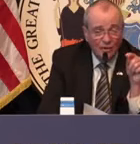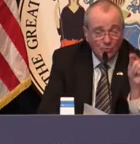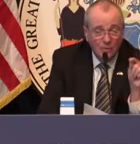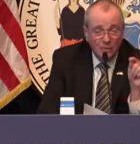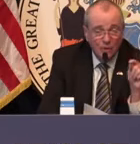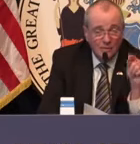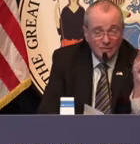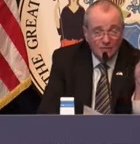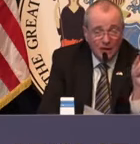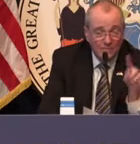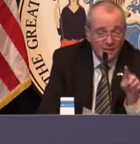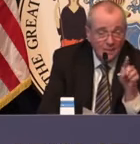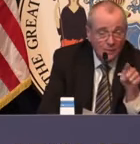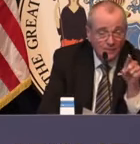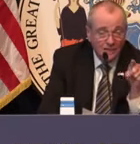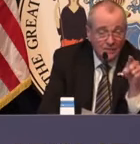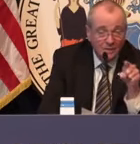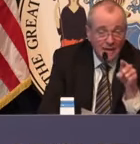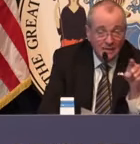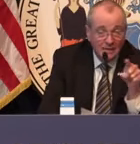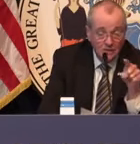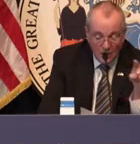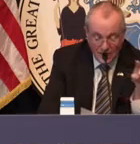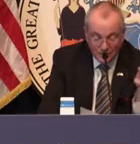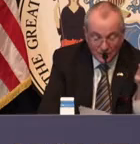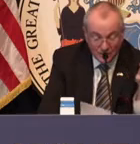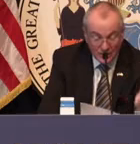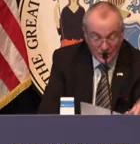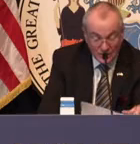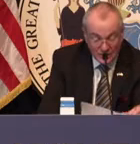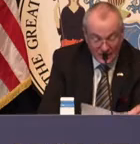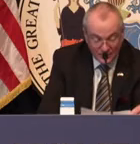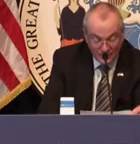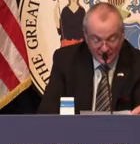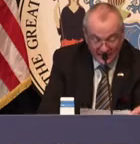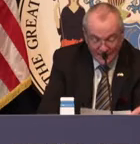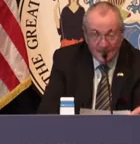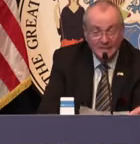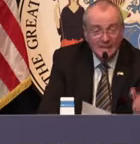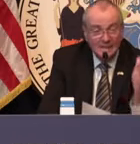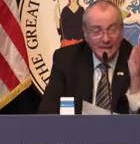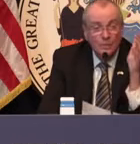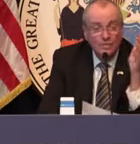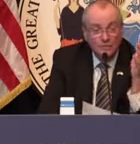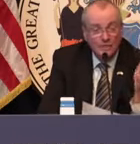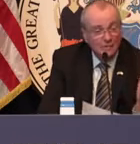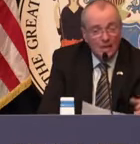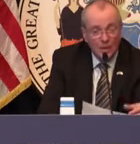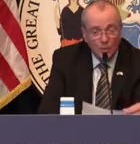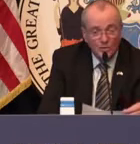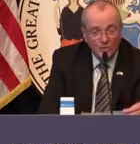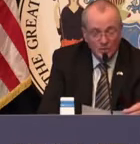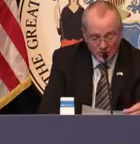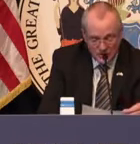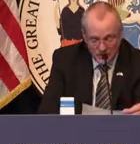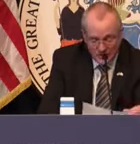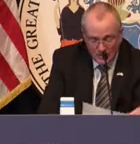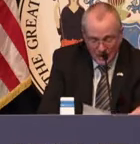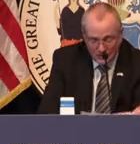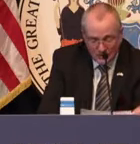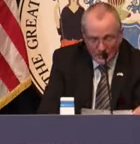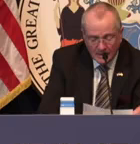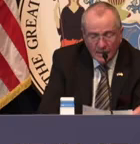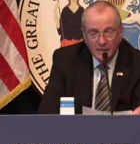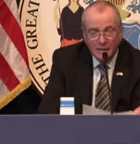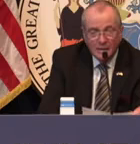day before. A red ball means it's up. We still have a lot of new hospitalizations. Let's not forget that. Again, we still have a lot of work to do. This is